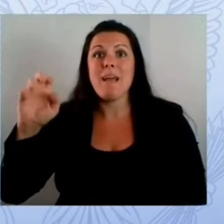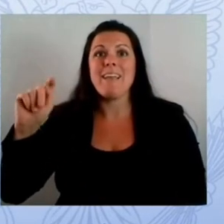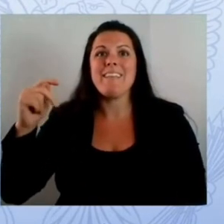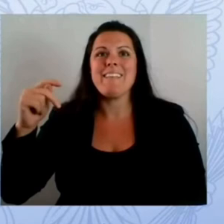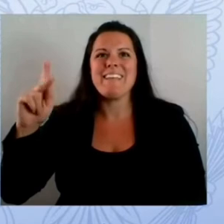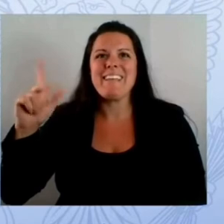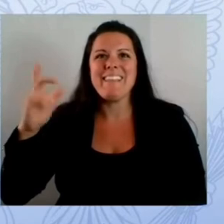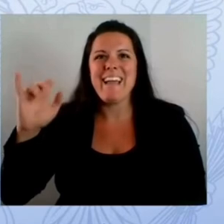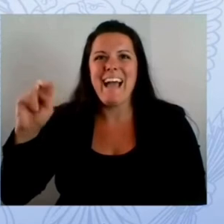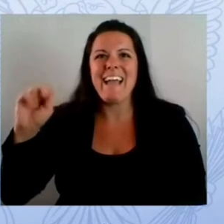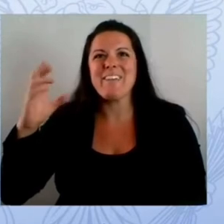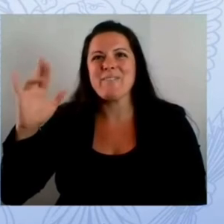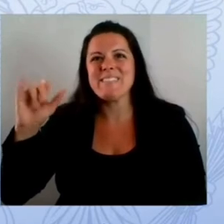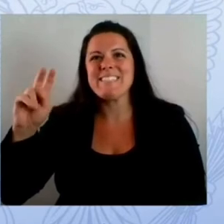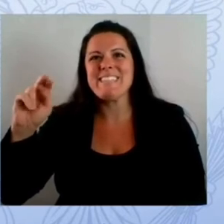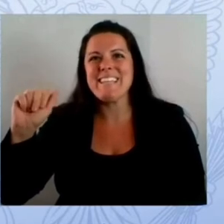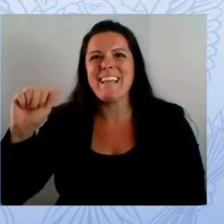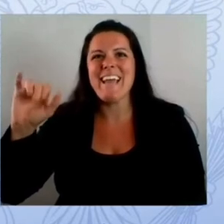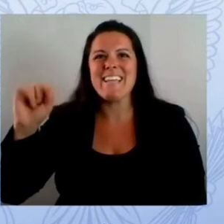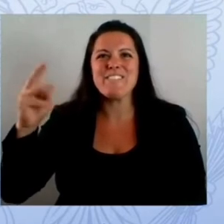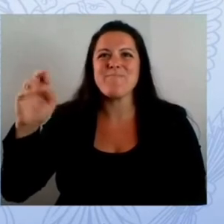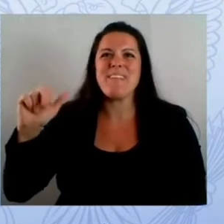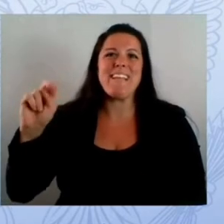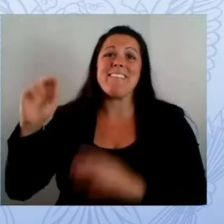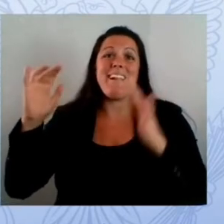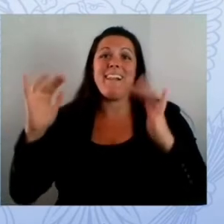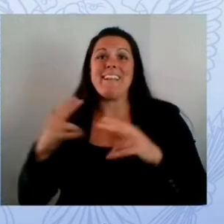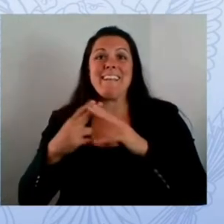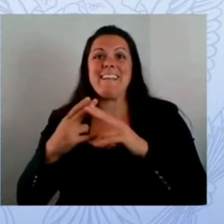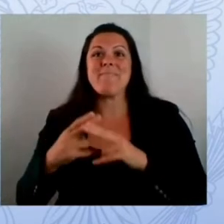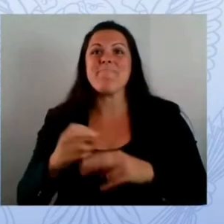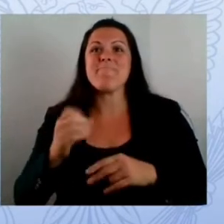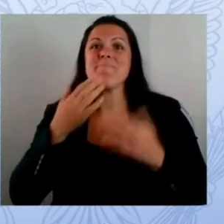can go back to school safely thank you all for joining us today